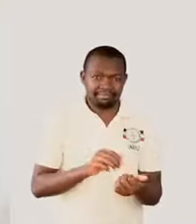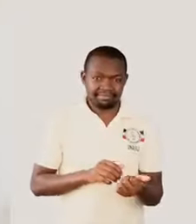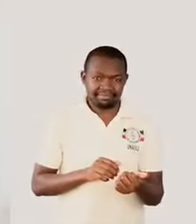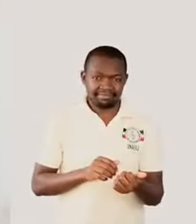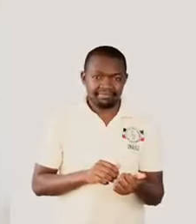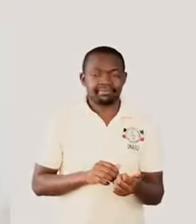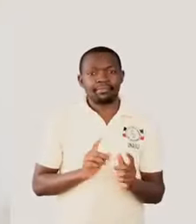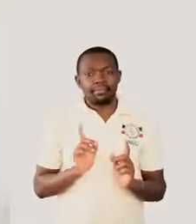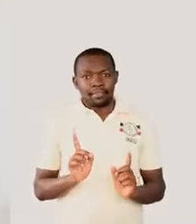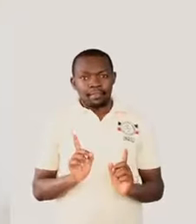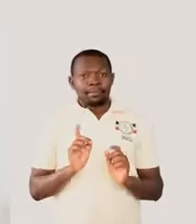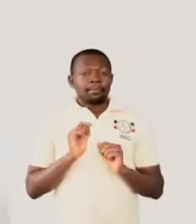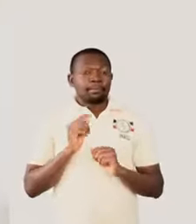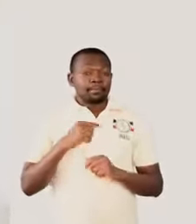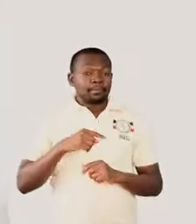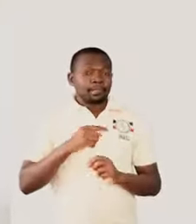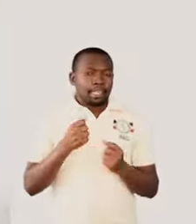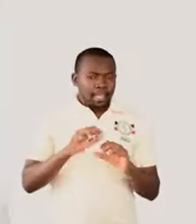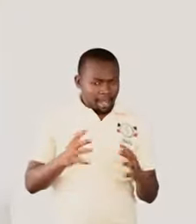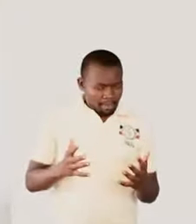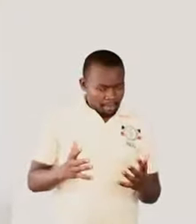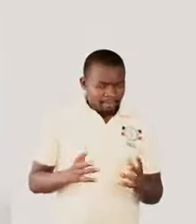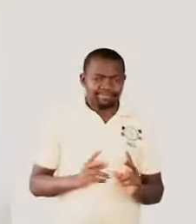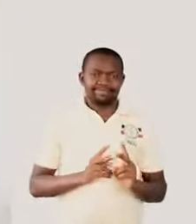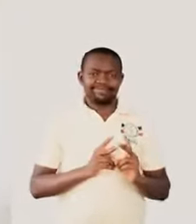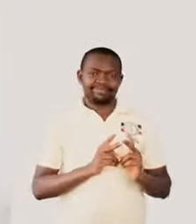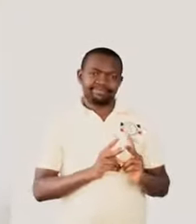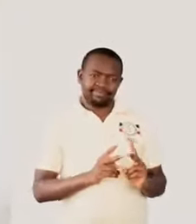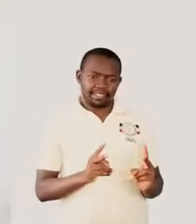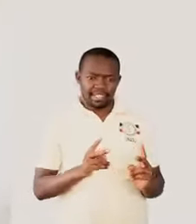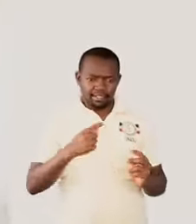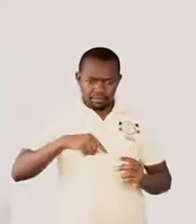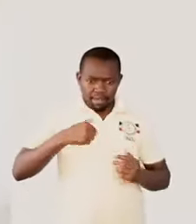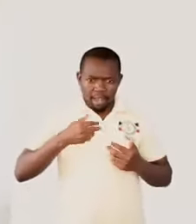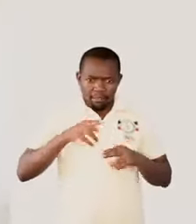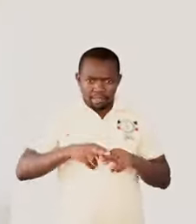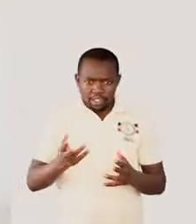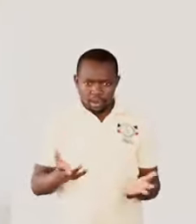Let us do it this way. Let us begin by looking around ourselves.